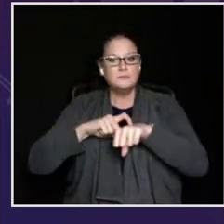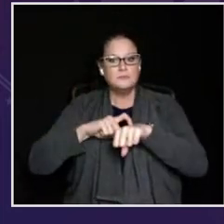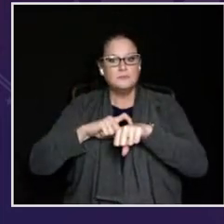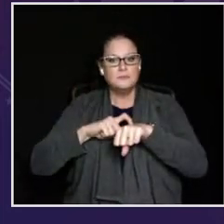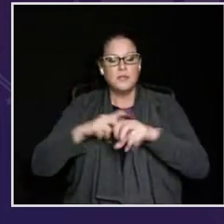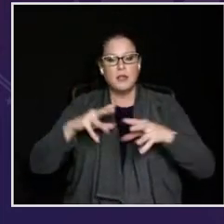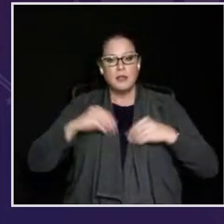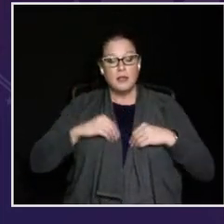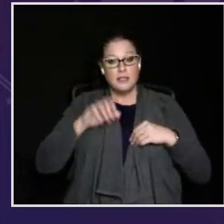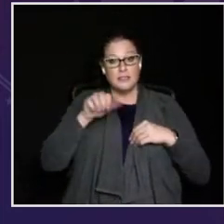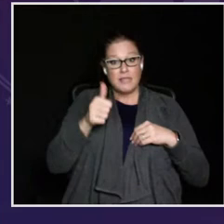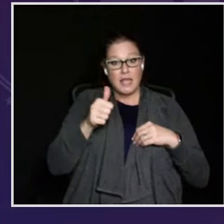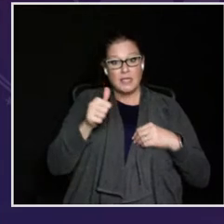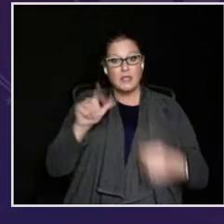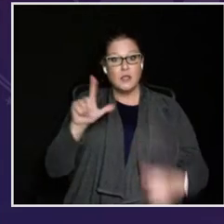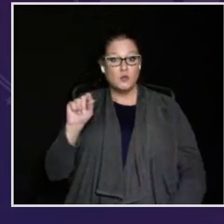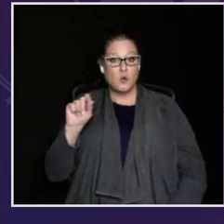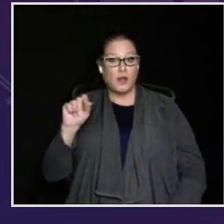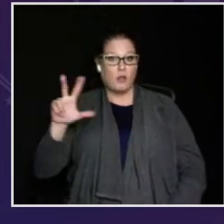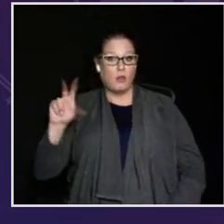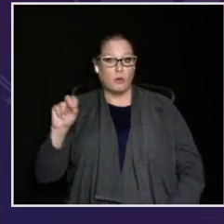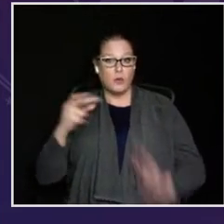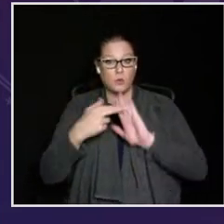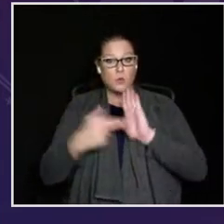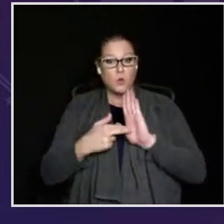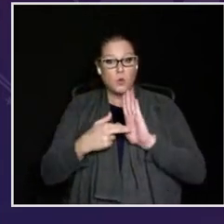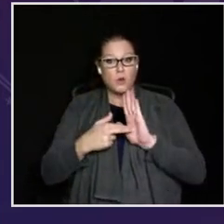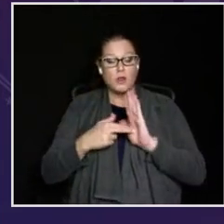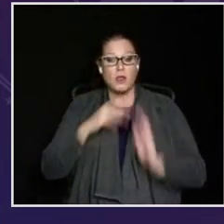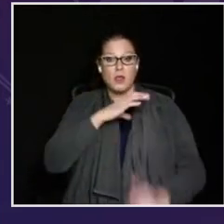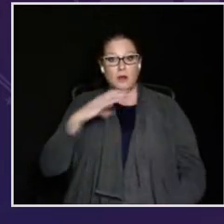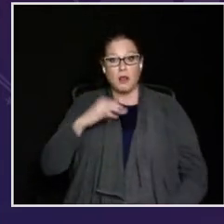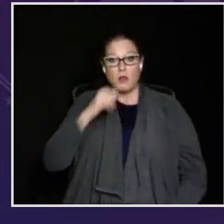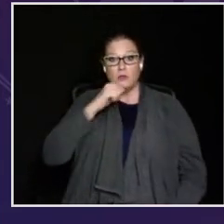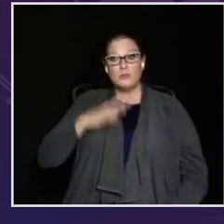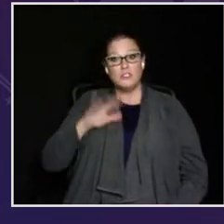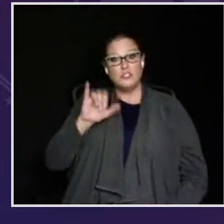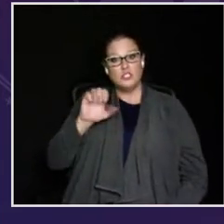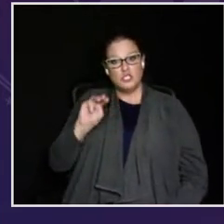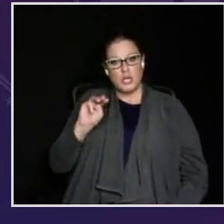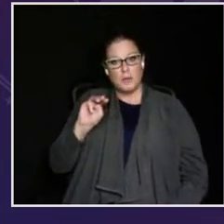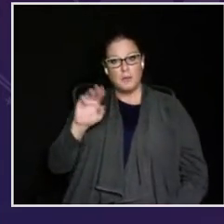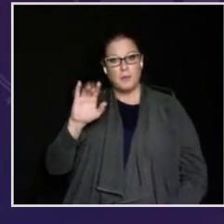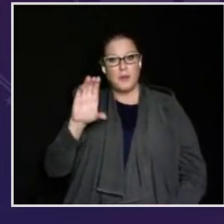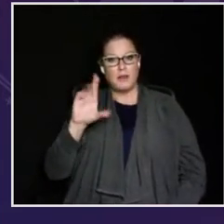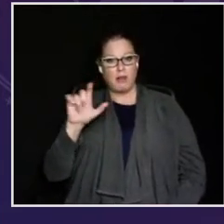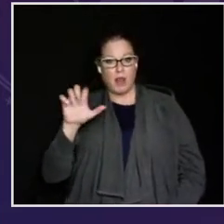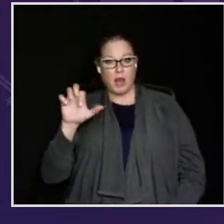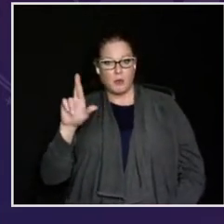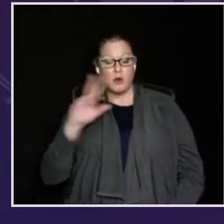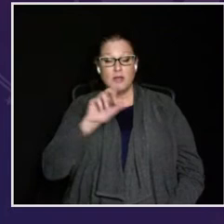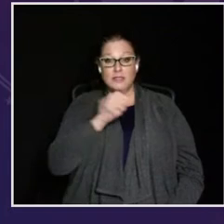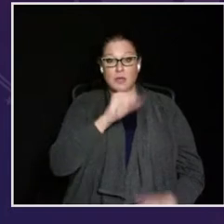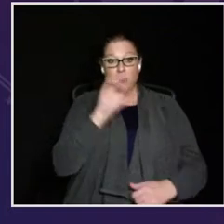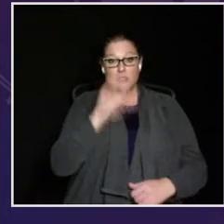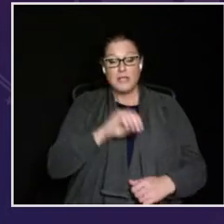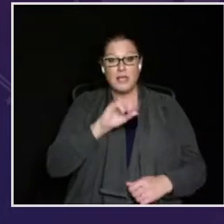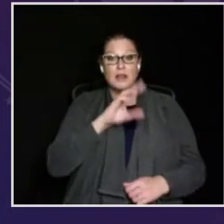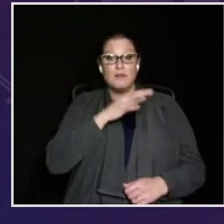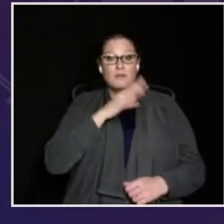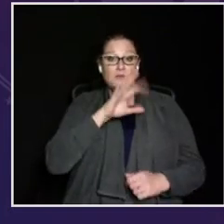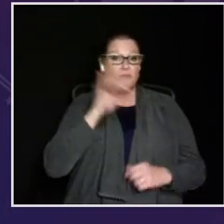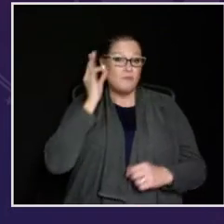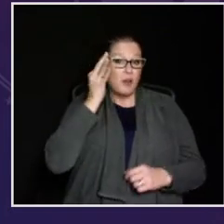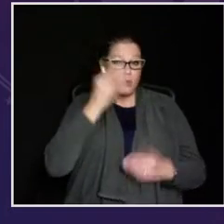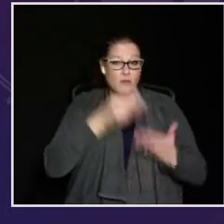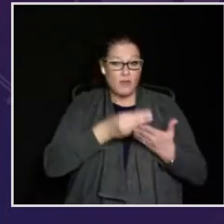mired in poverty for far too long by adopting the 10-20-30 rule of Congressman Jim Kleber